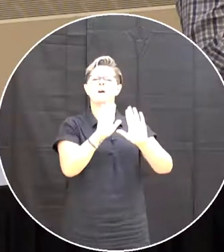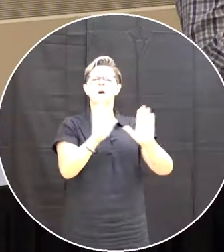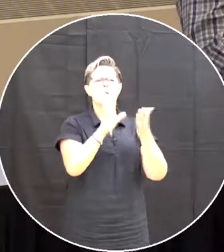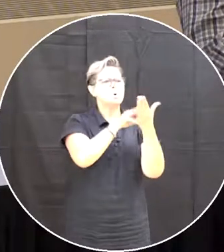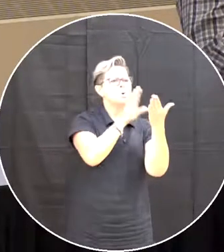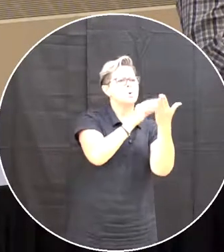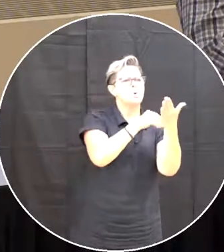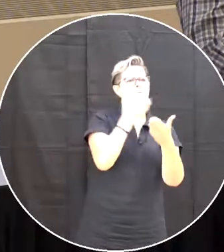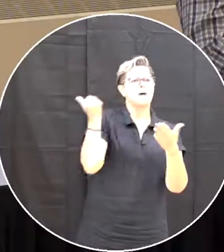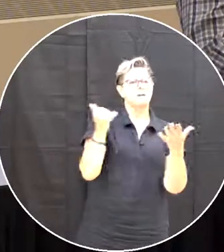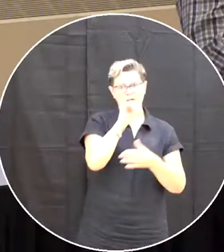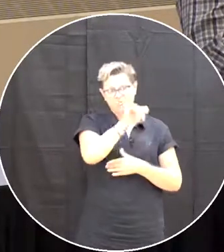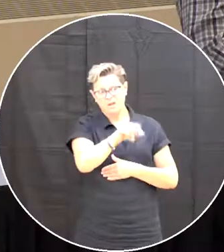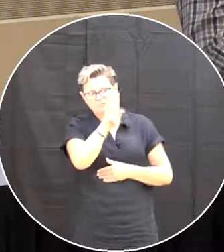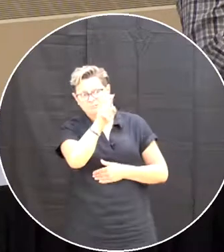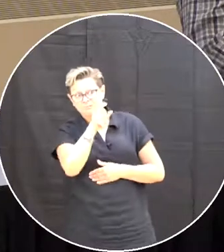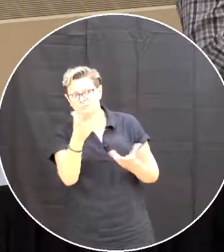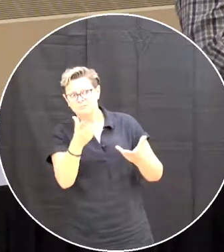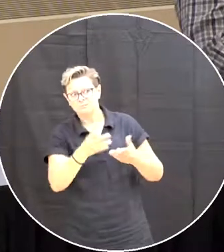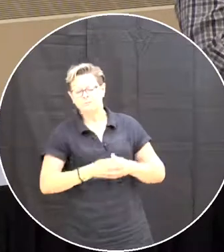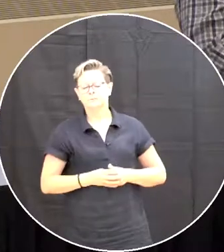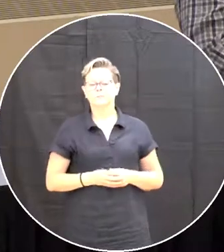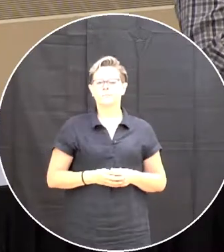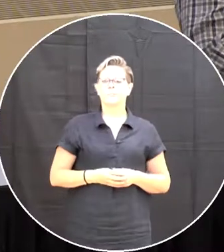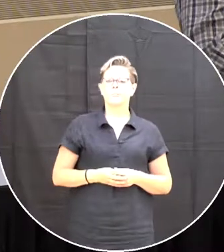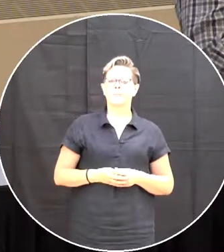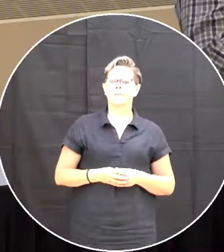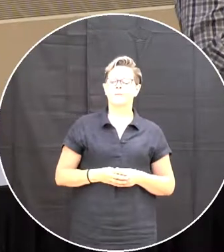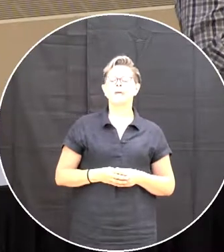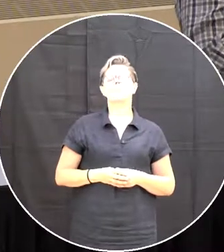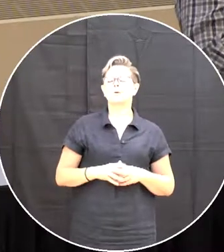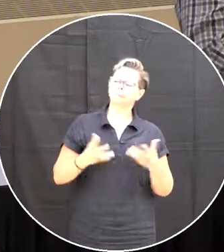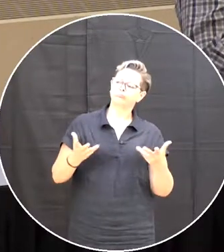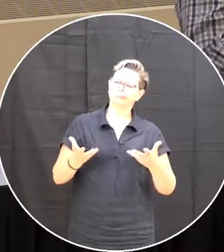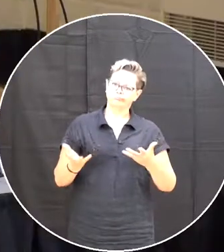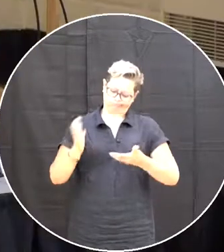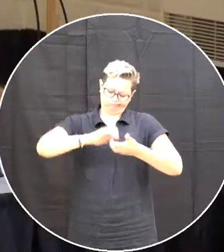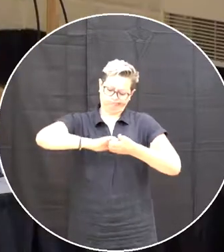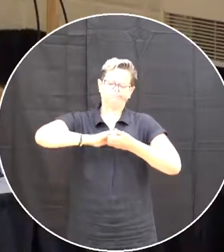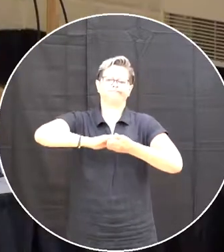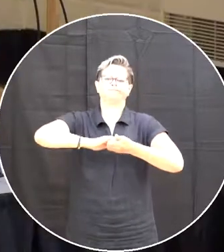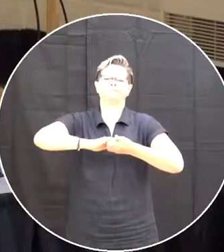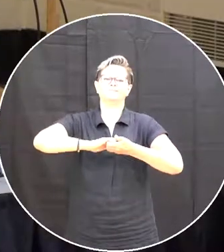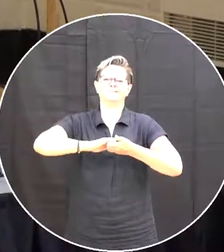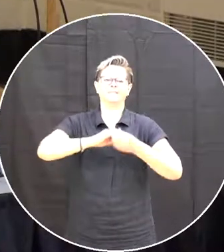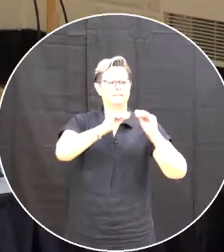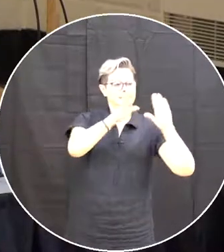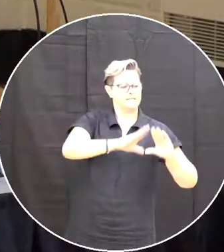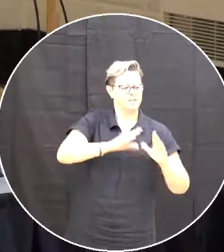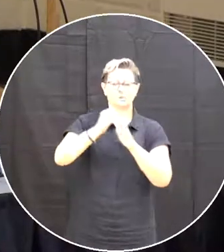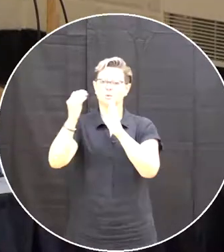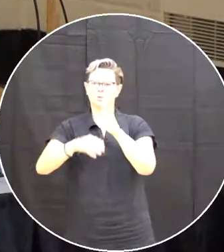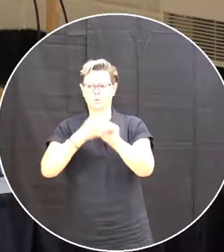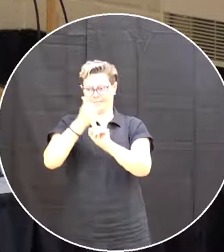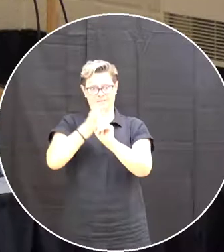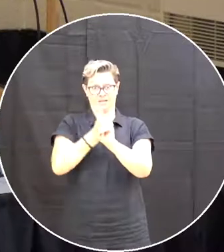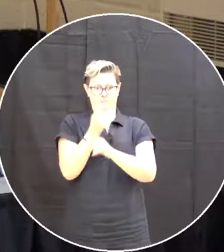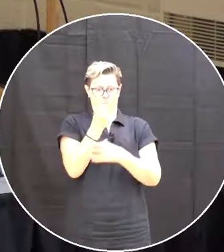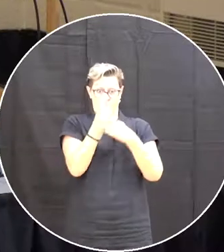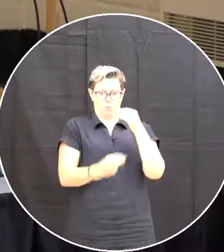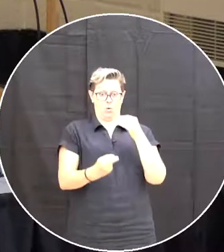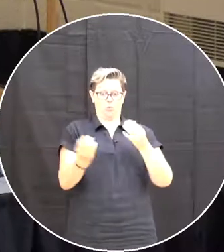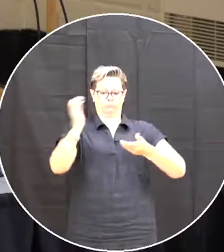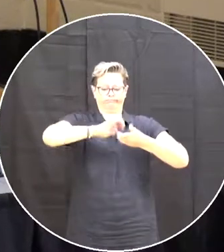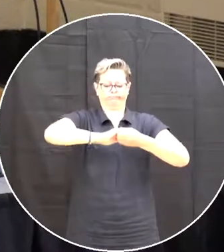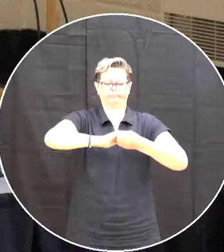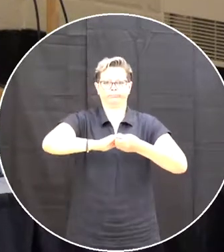have been prompted By staff Oh There's a collaboration here That happens between The teacher And the student Um The very